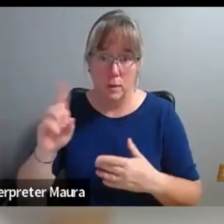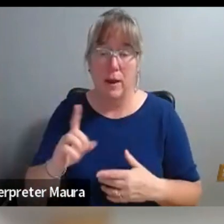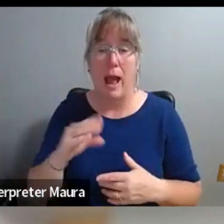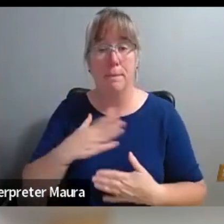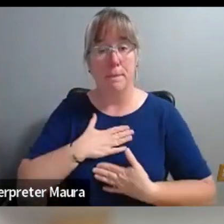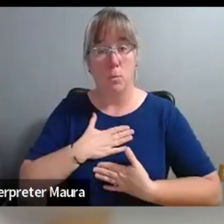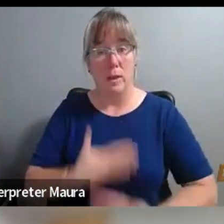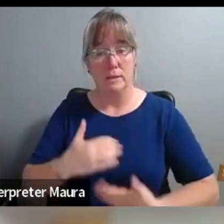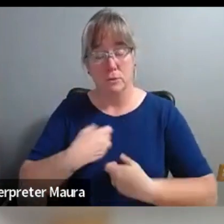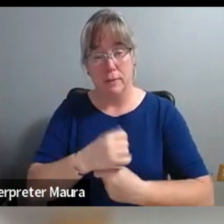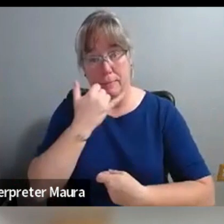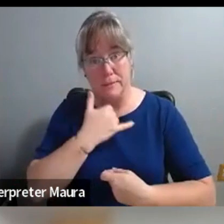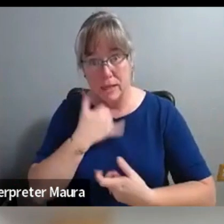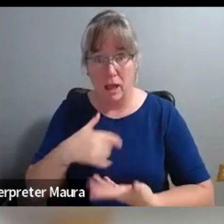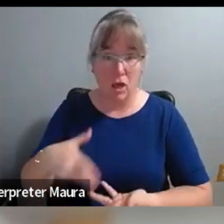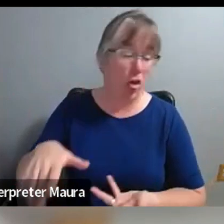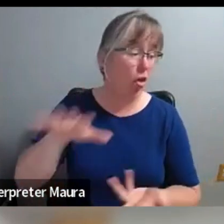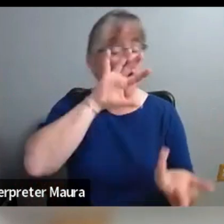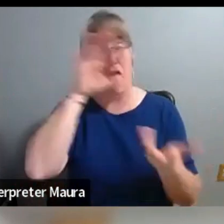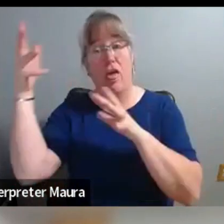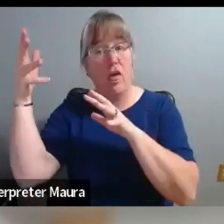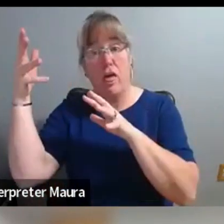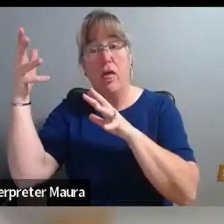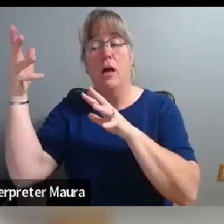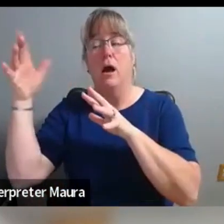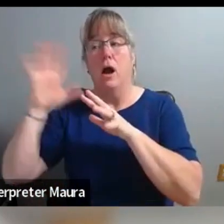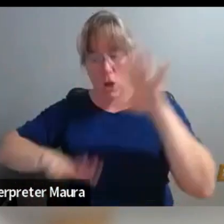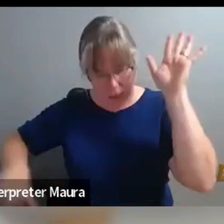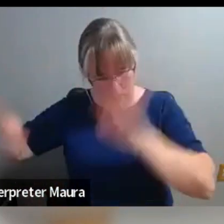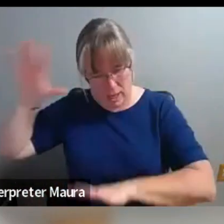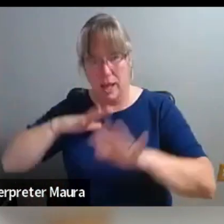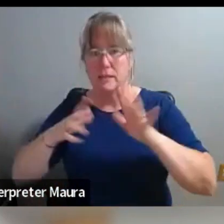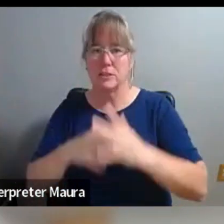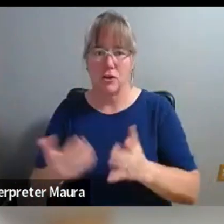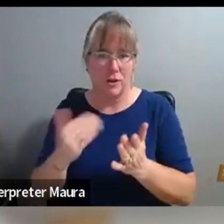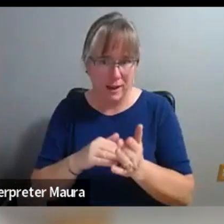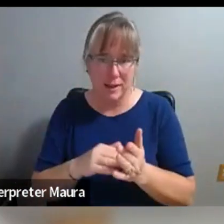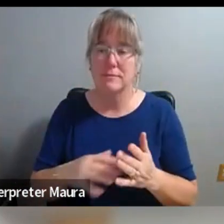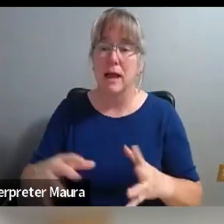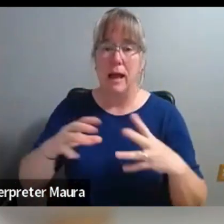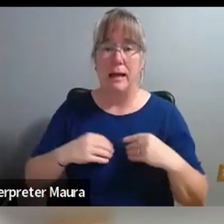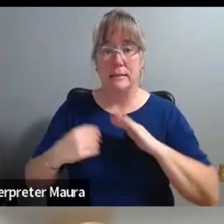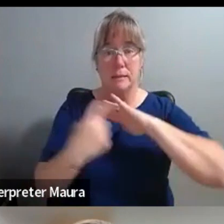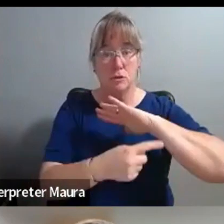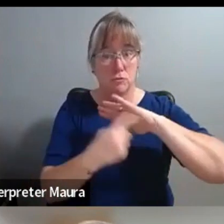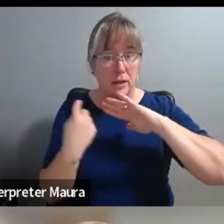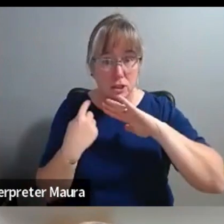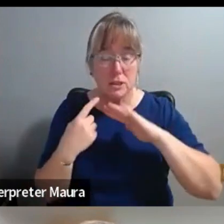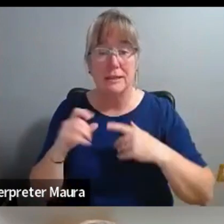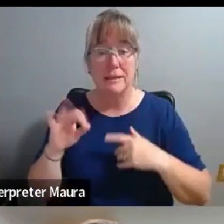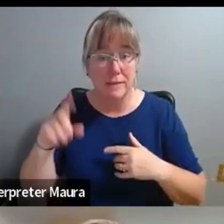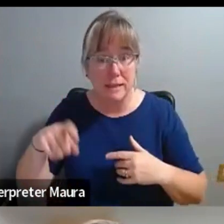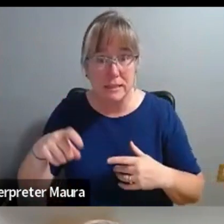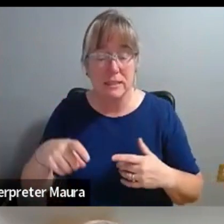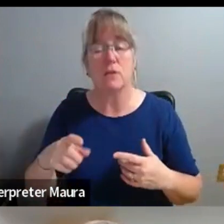to make mistakes. You have to be willing to accept correction when necessary. And that is the only way the conversation will